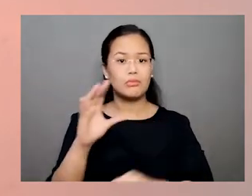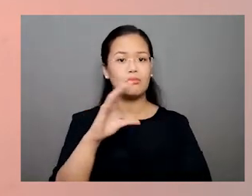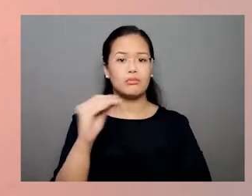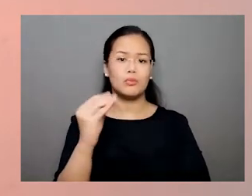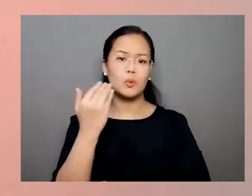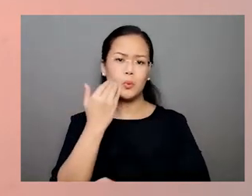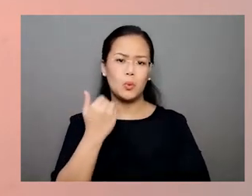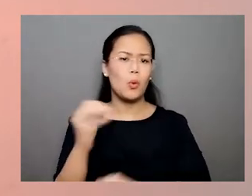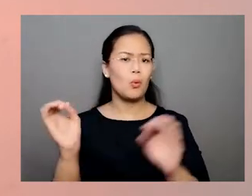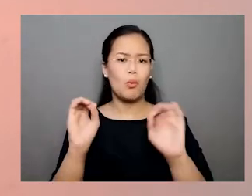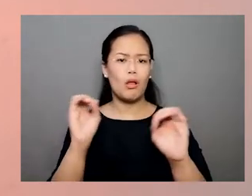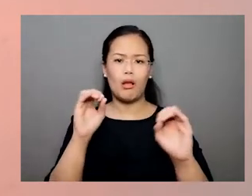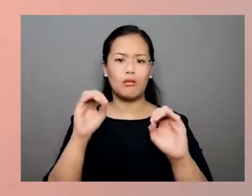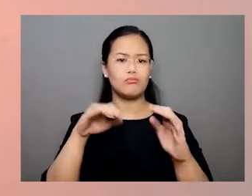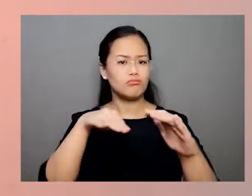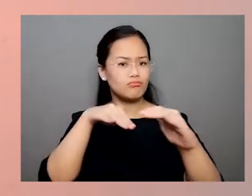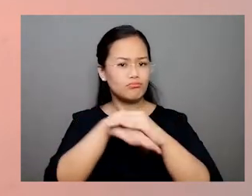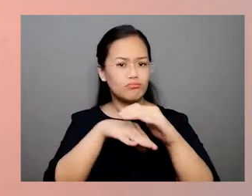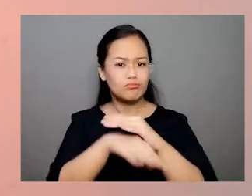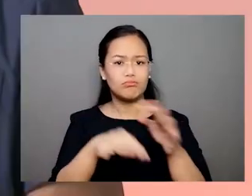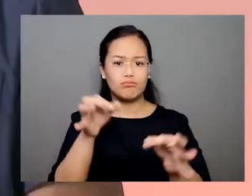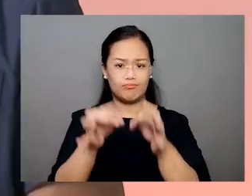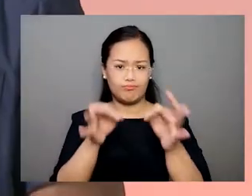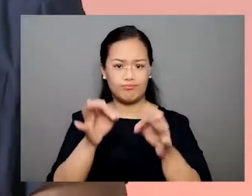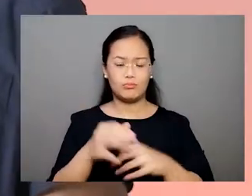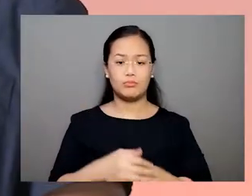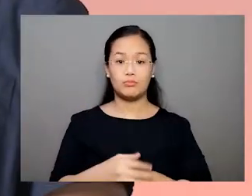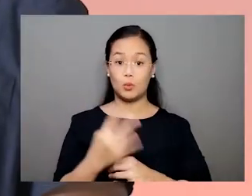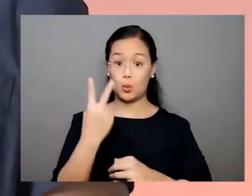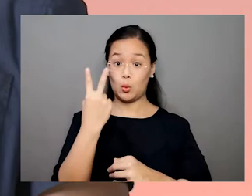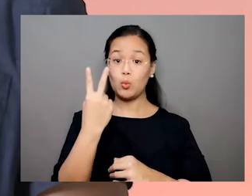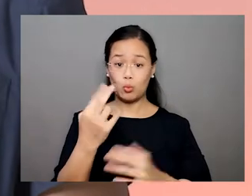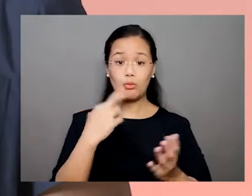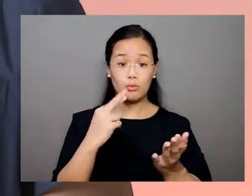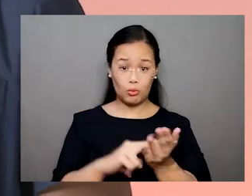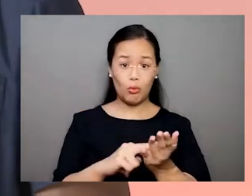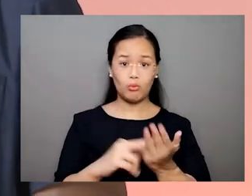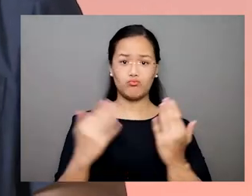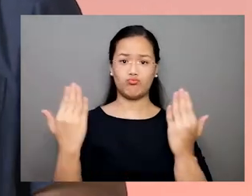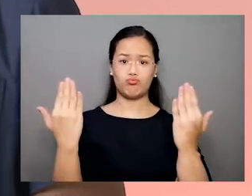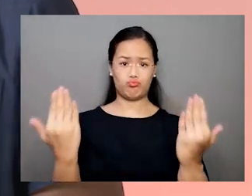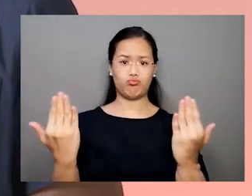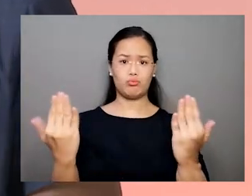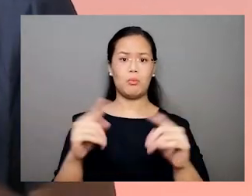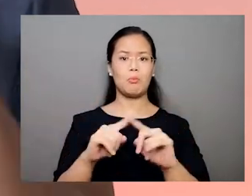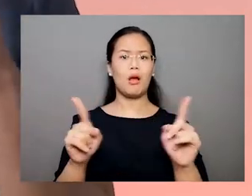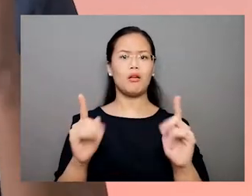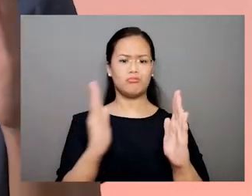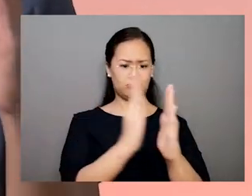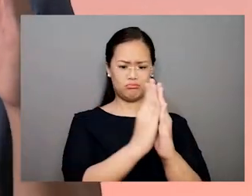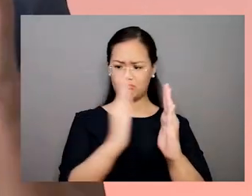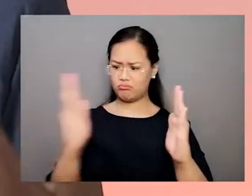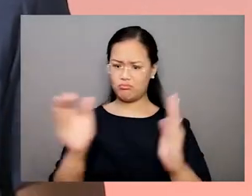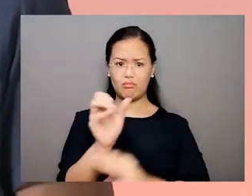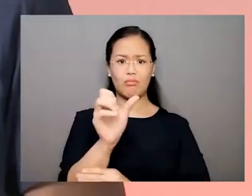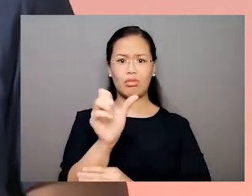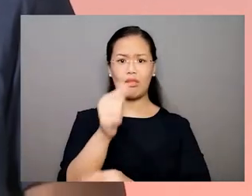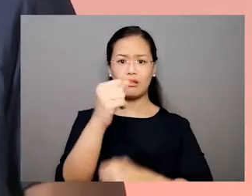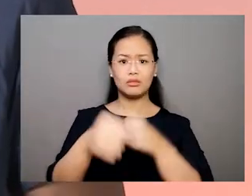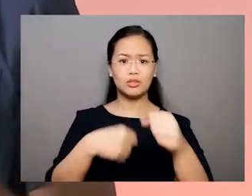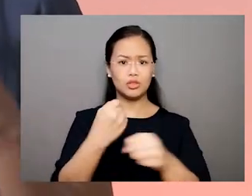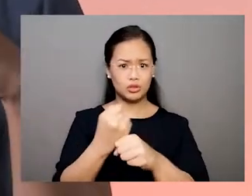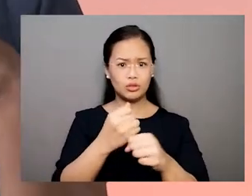meaningful access to justice. Two reports, and note that the two reports are one decade apart.